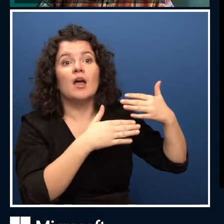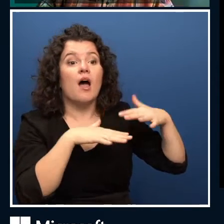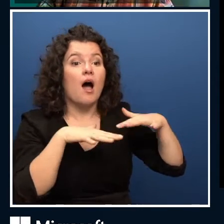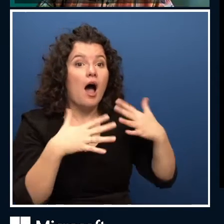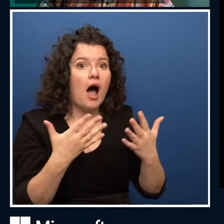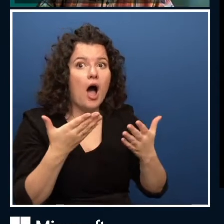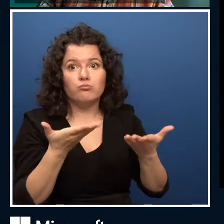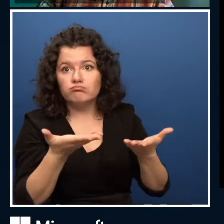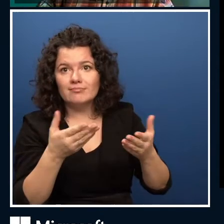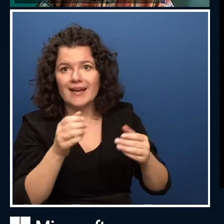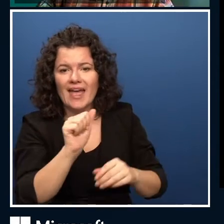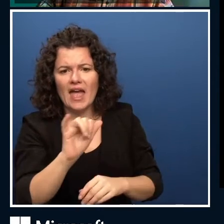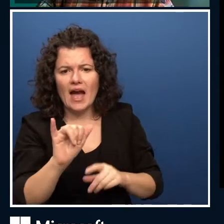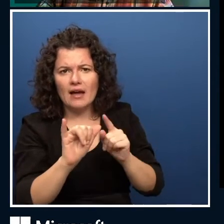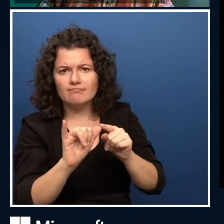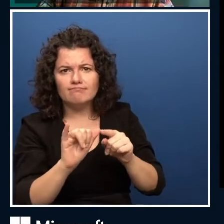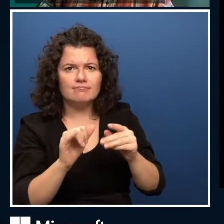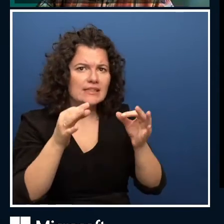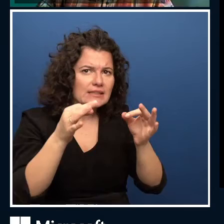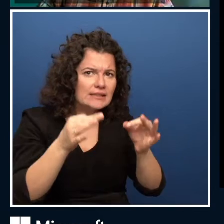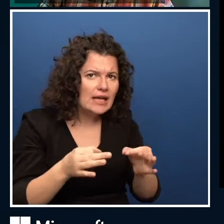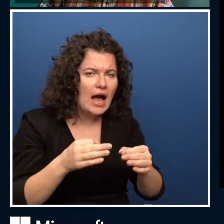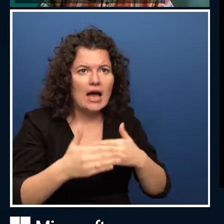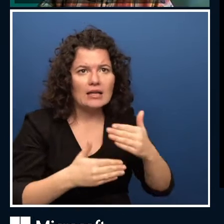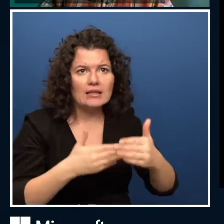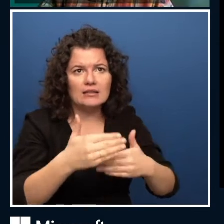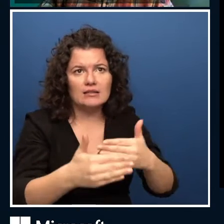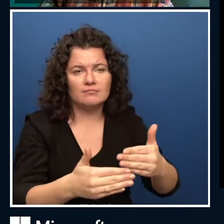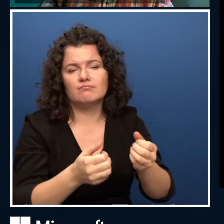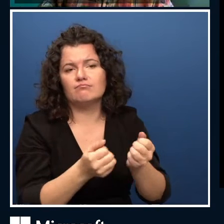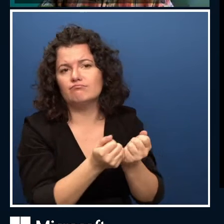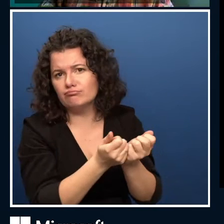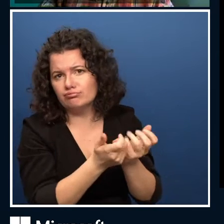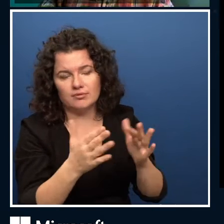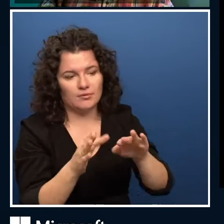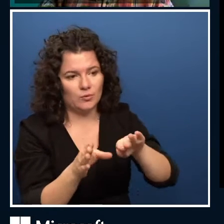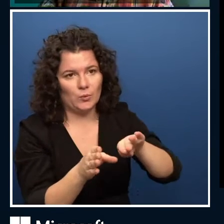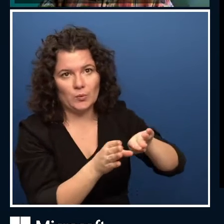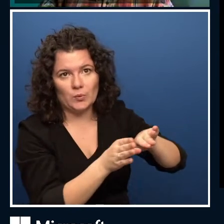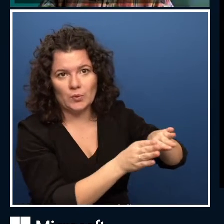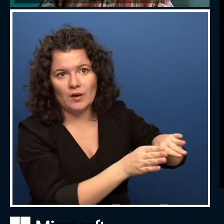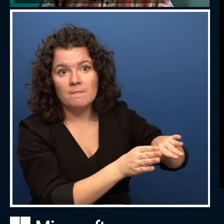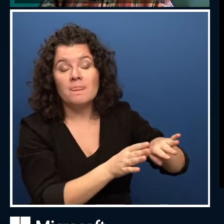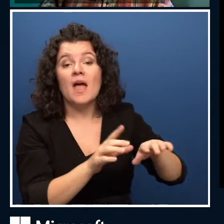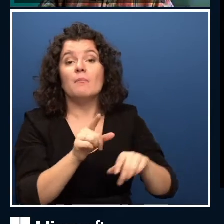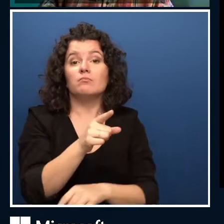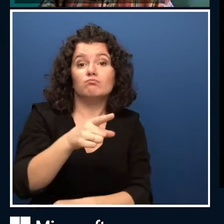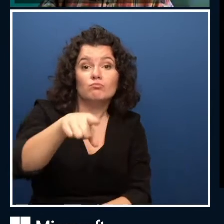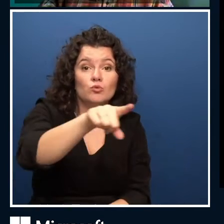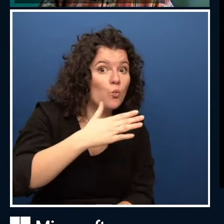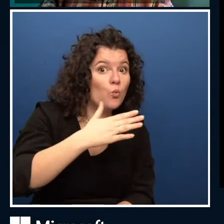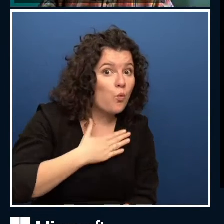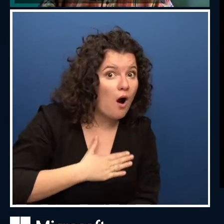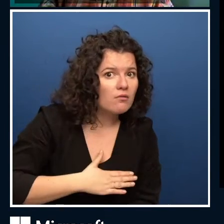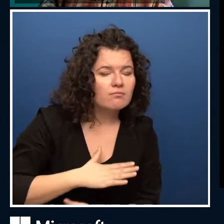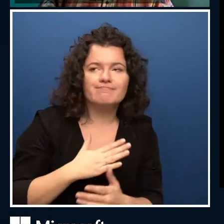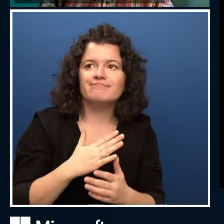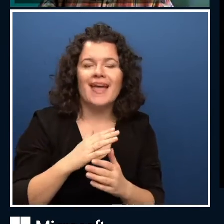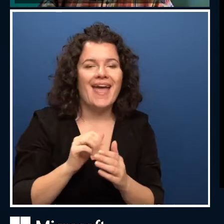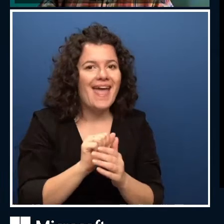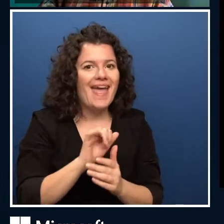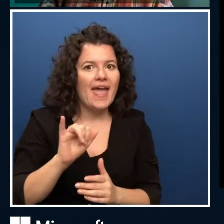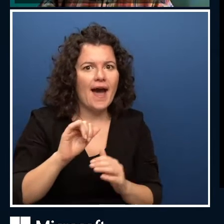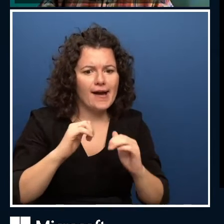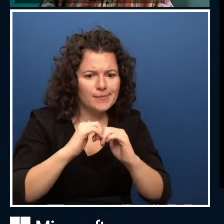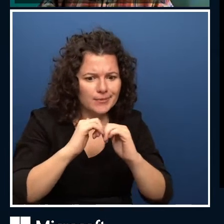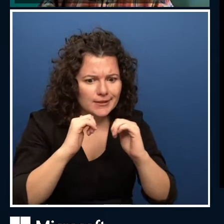covered. But I wanted to briefly talk a little bit about something that's an easy step into AI. So AI depends on a lot of data.